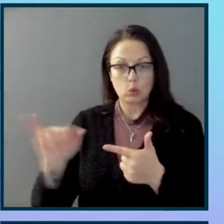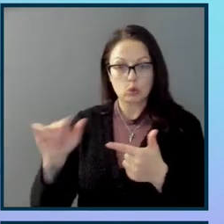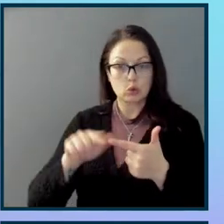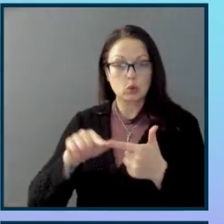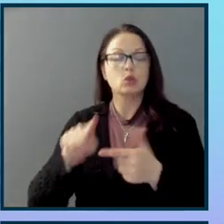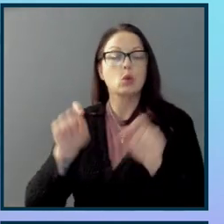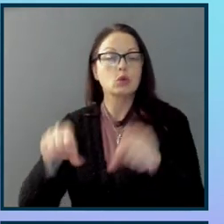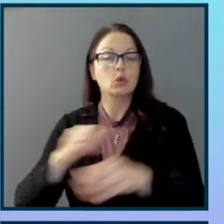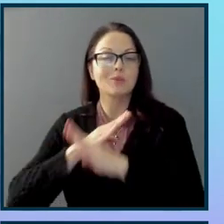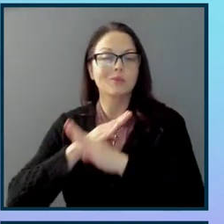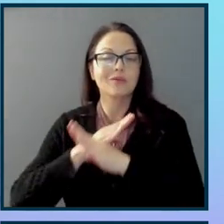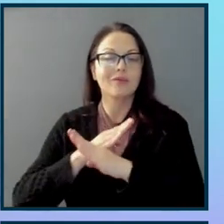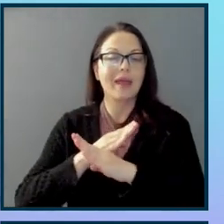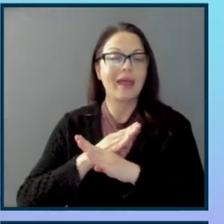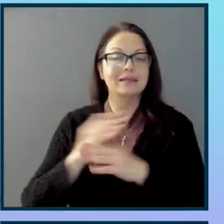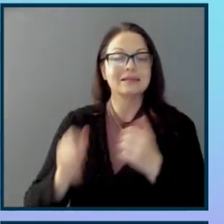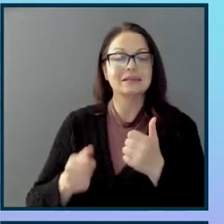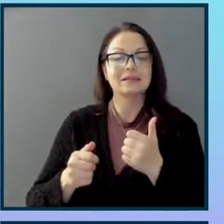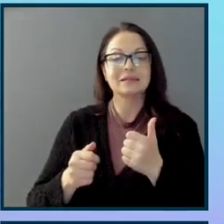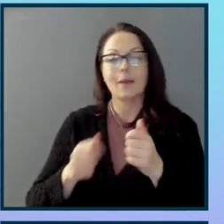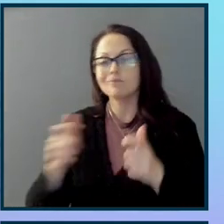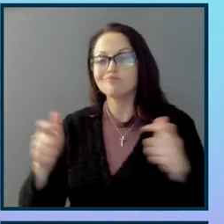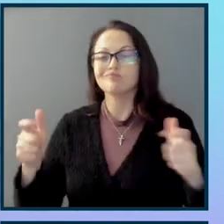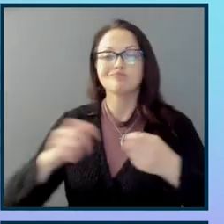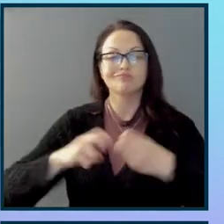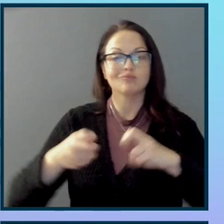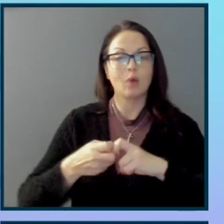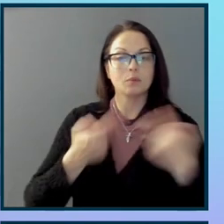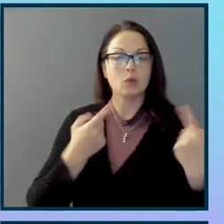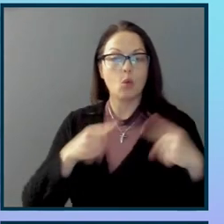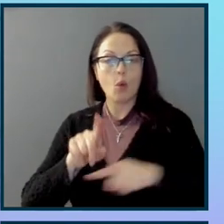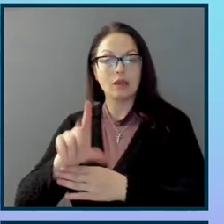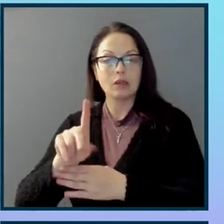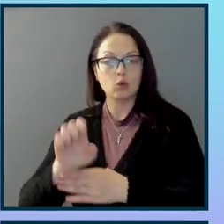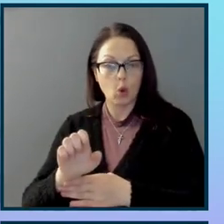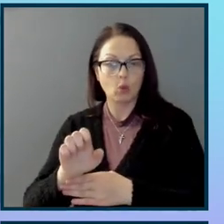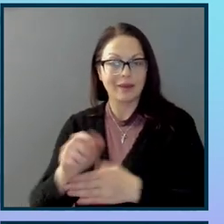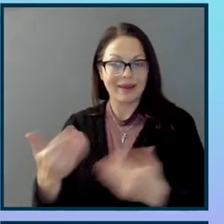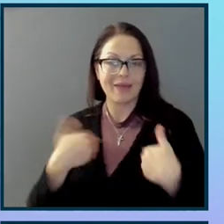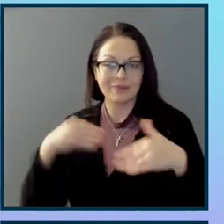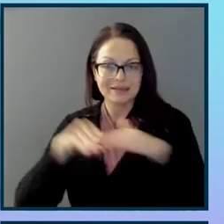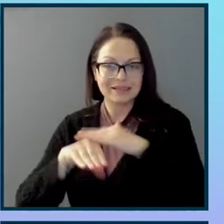prevent some big defects as you code, basically get accessibility for free.